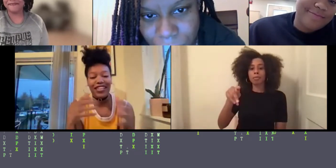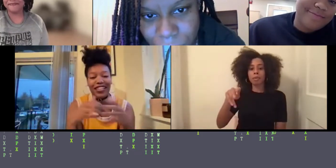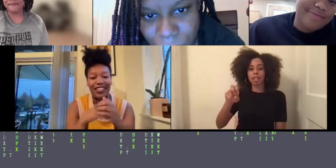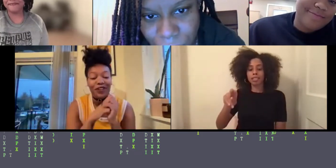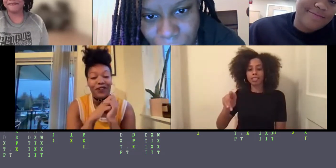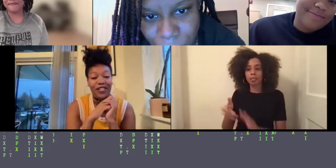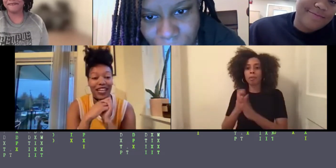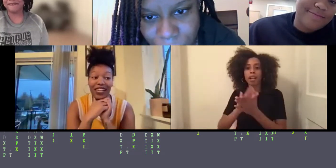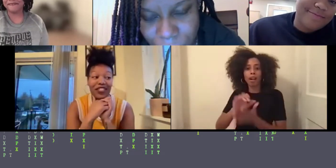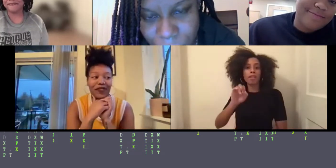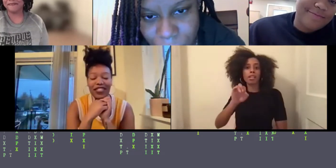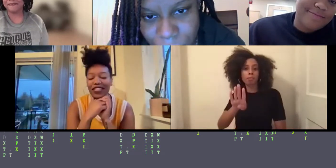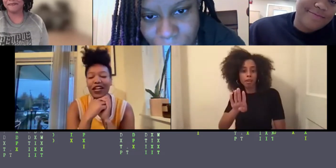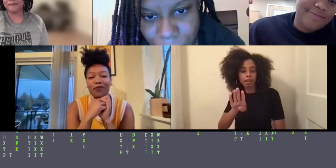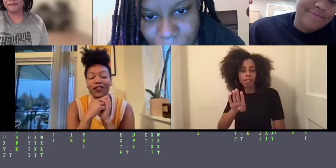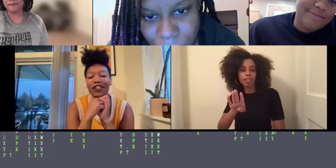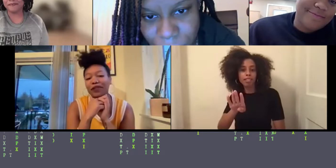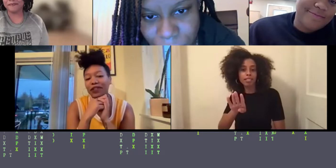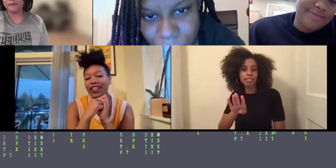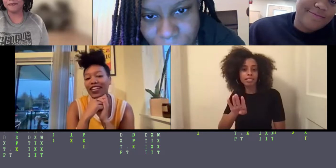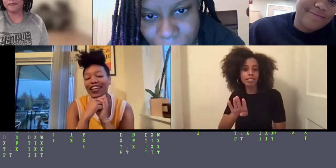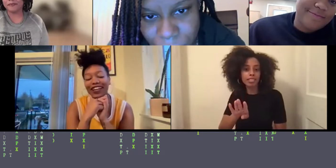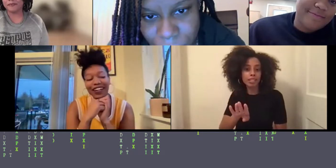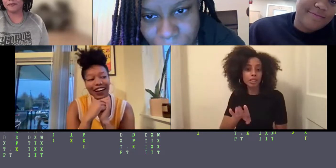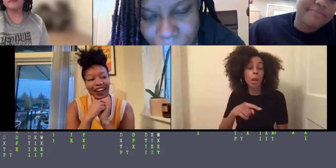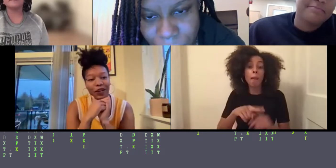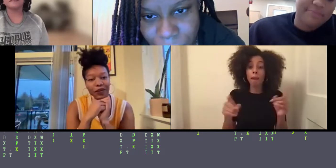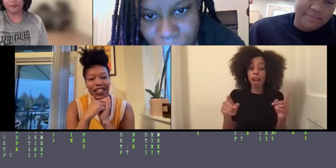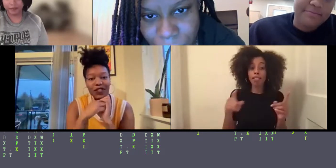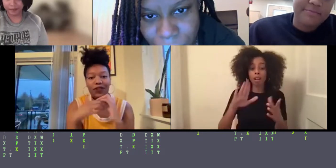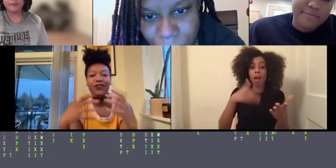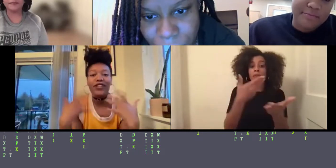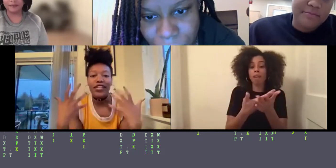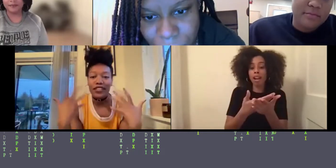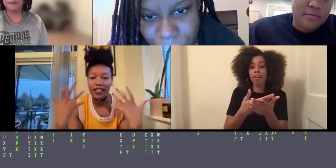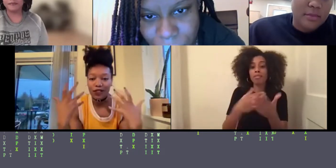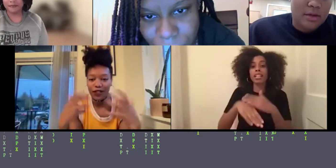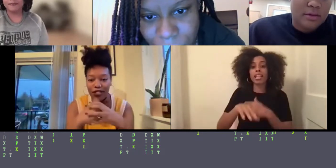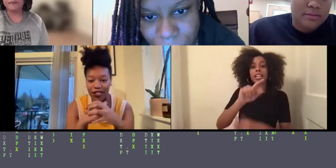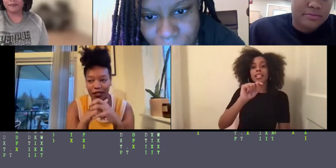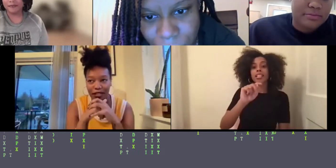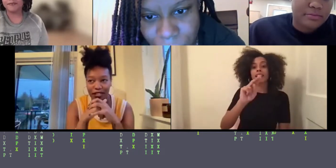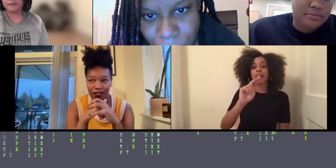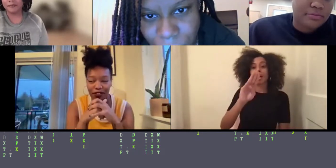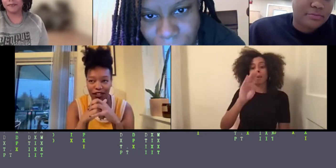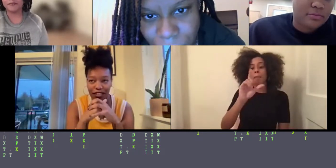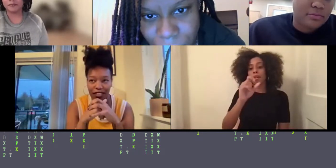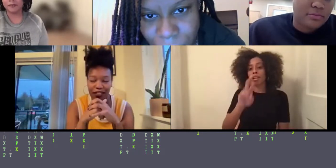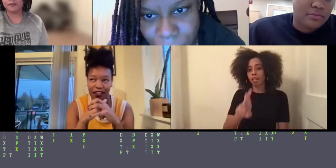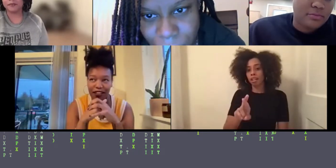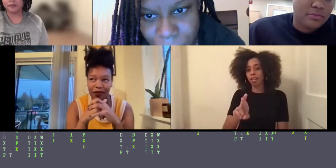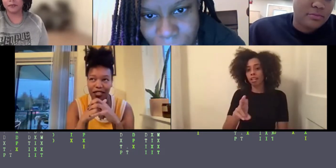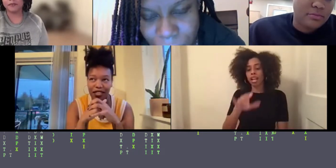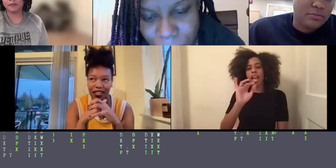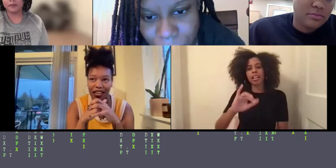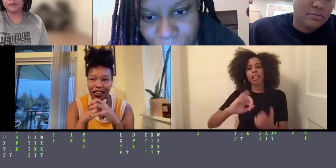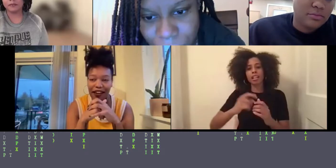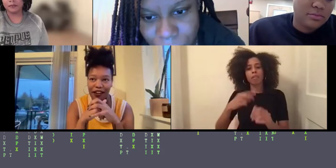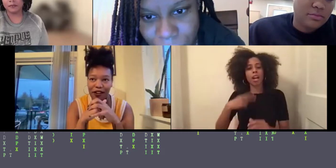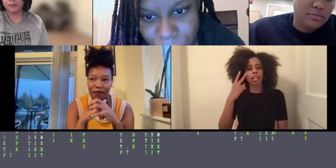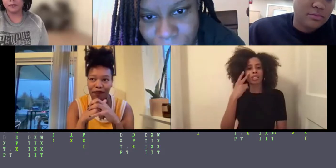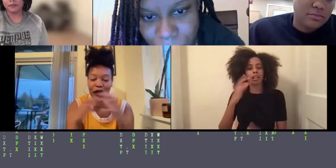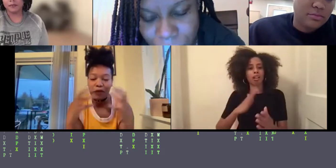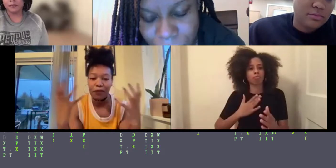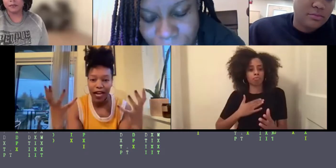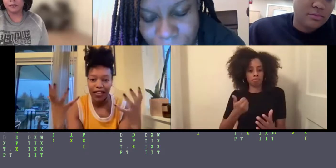really landed, I want to say, actually, was in the Tumblr community. And that's where I really started to see myself reflected, not just within, like,